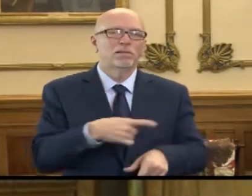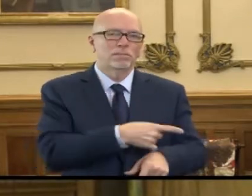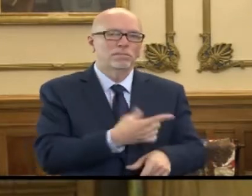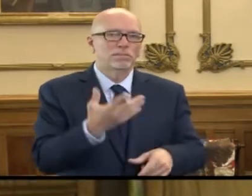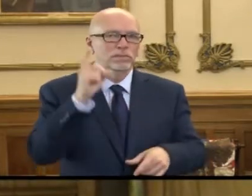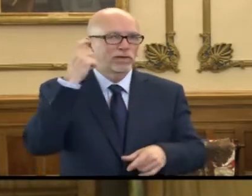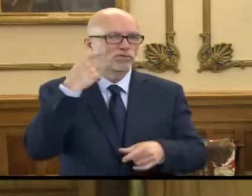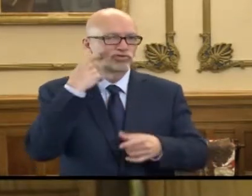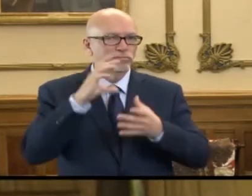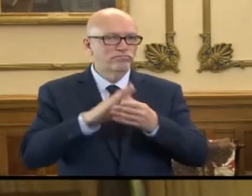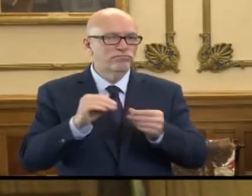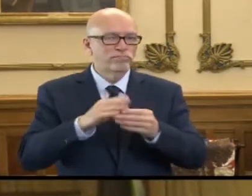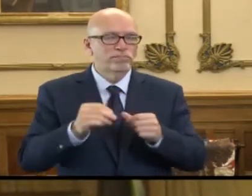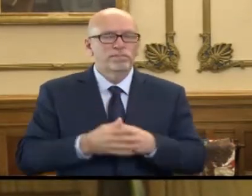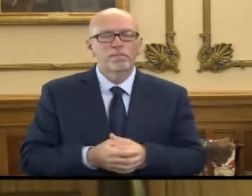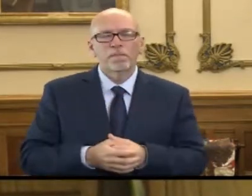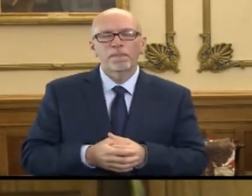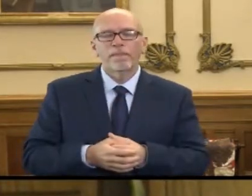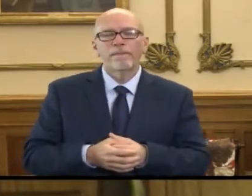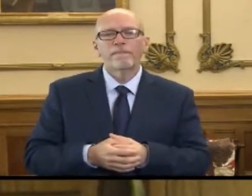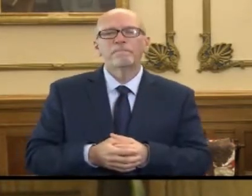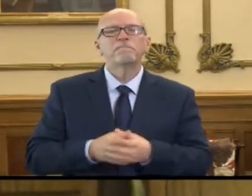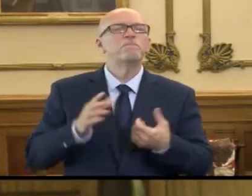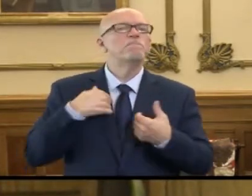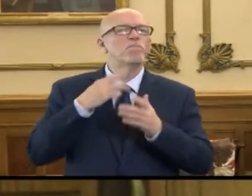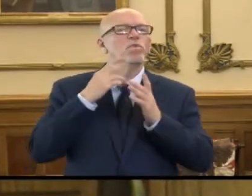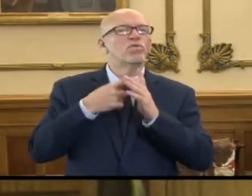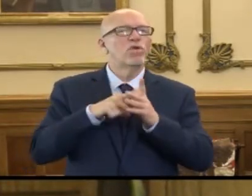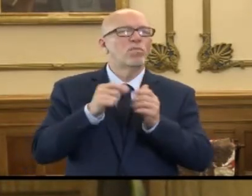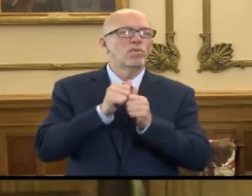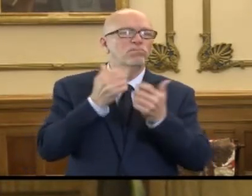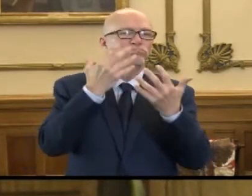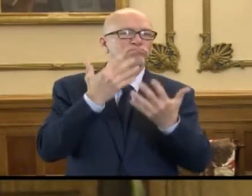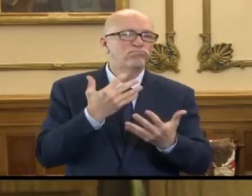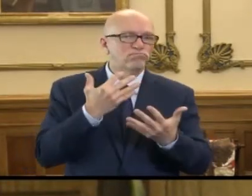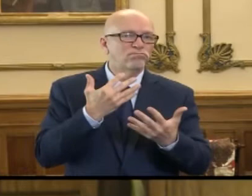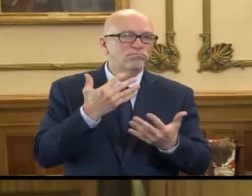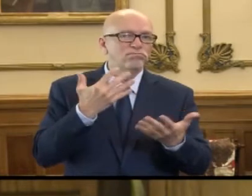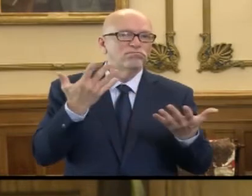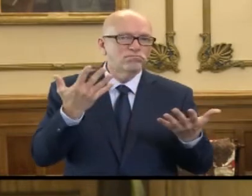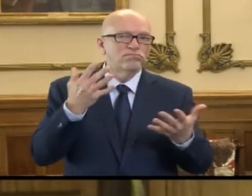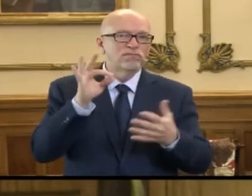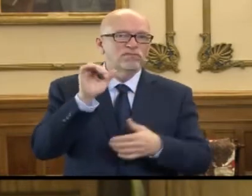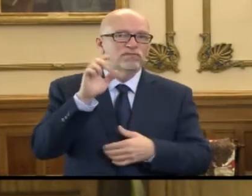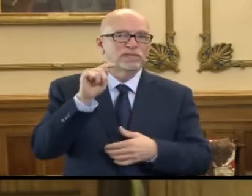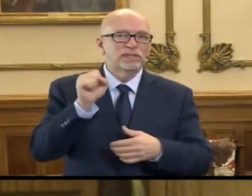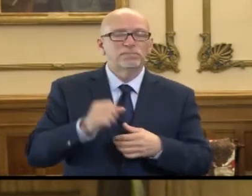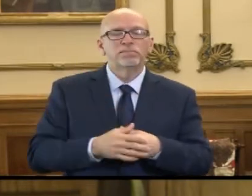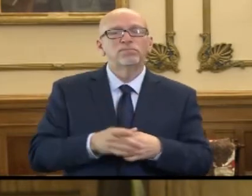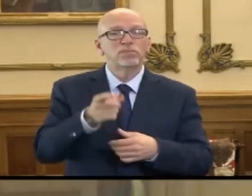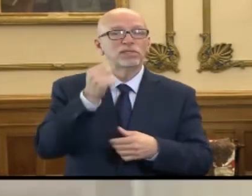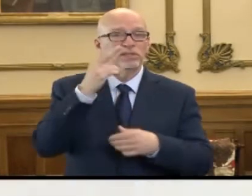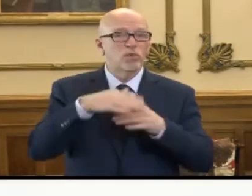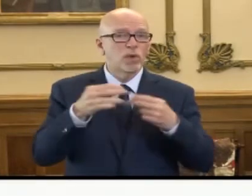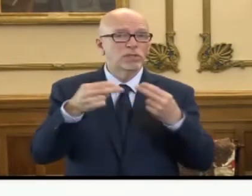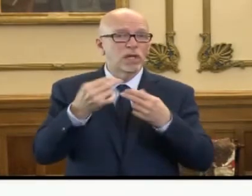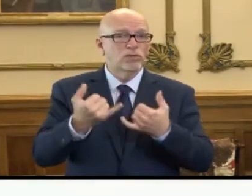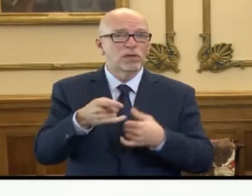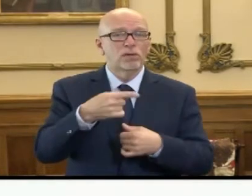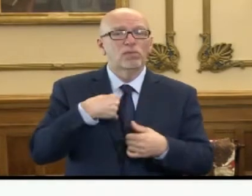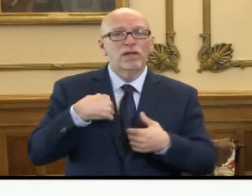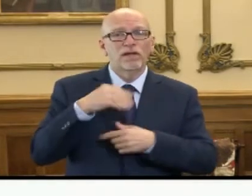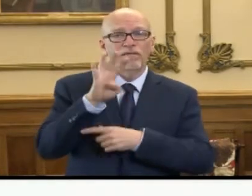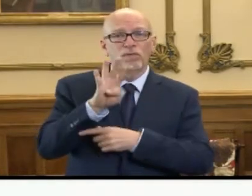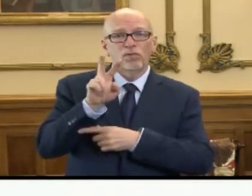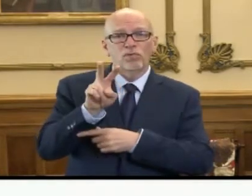governor just said. So I am going to start out, unfortunately, with some sobering facts. As you can see on the slide here today, we've had